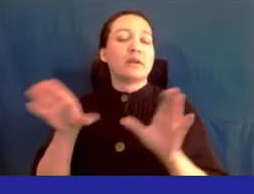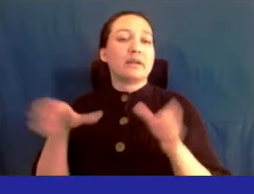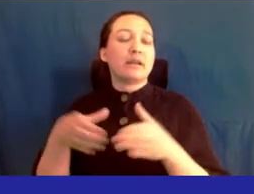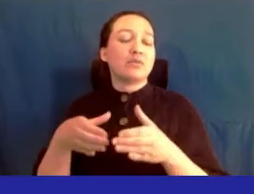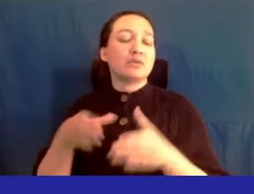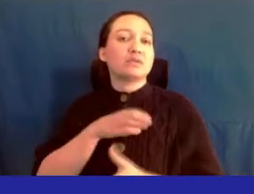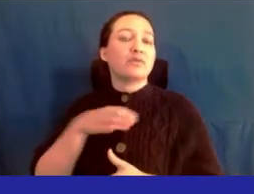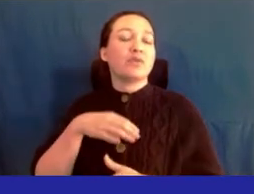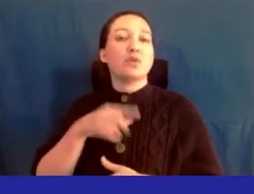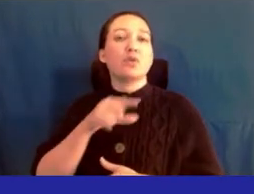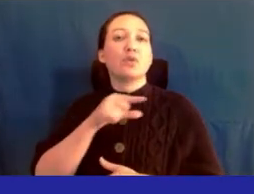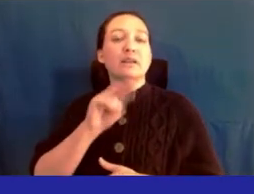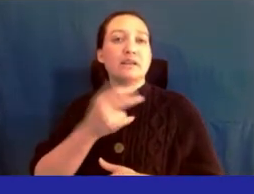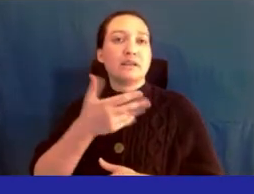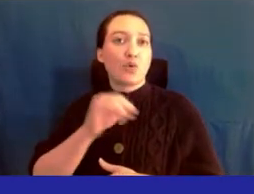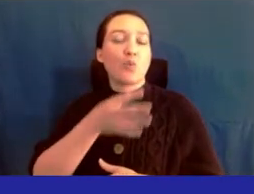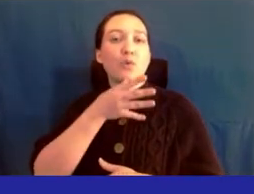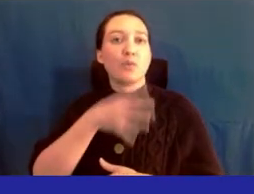County Section.